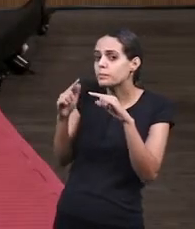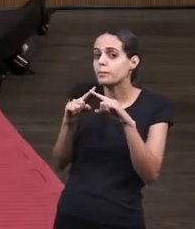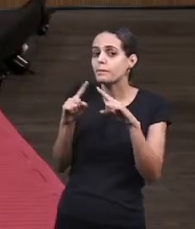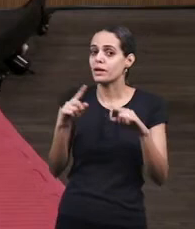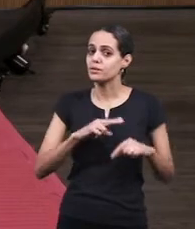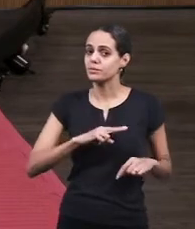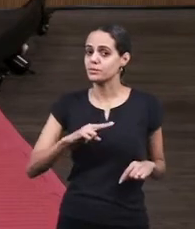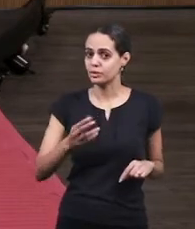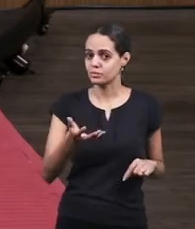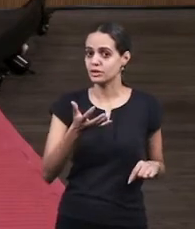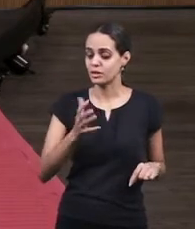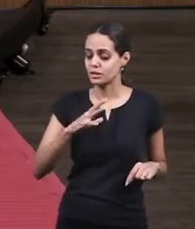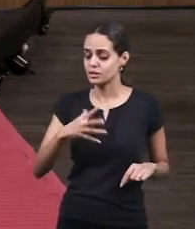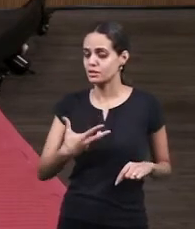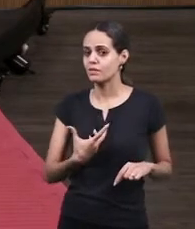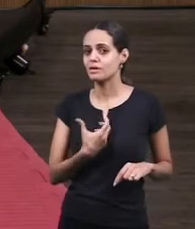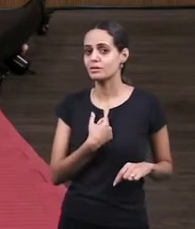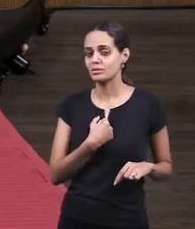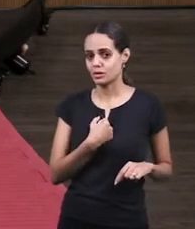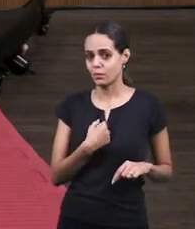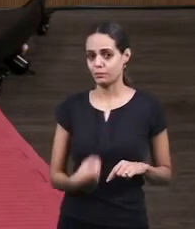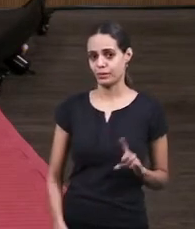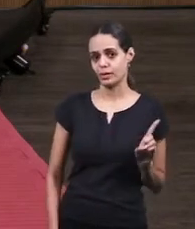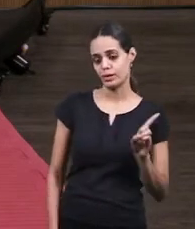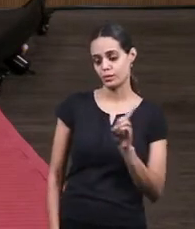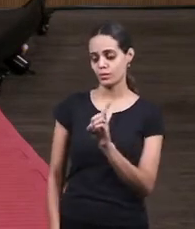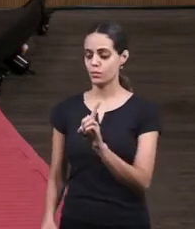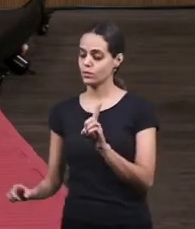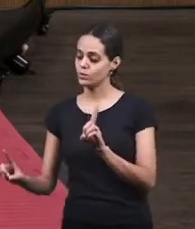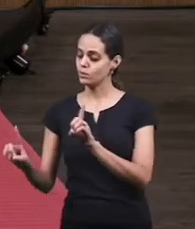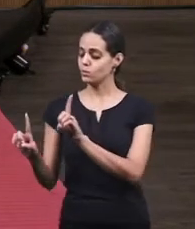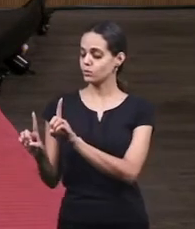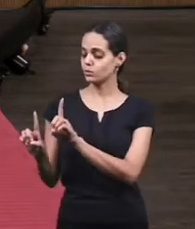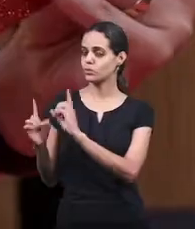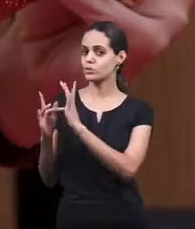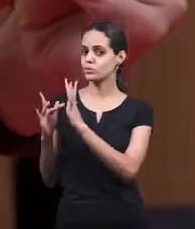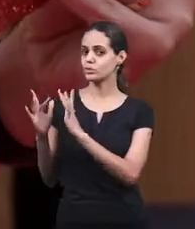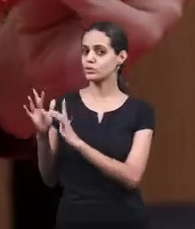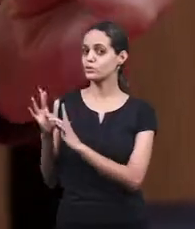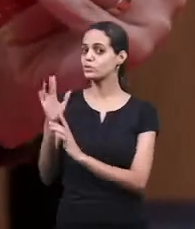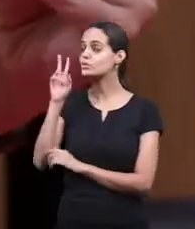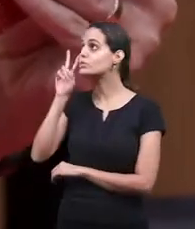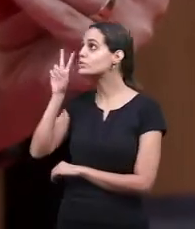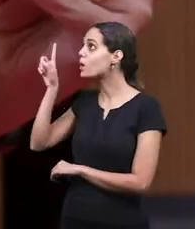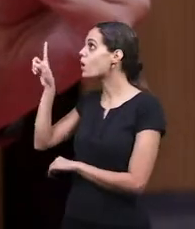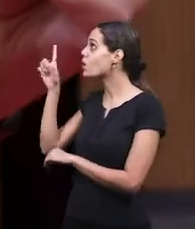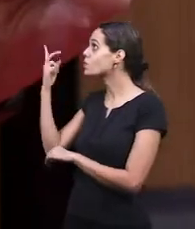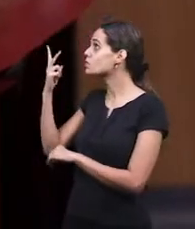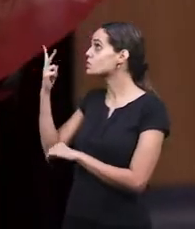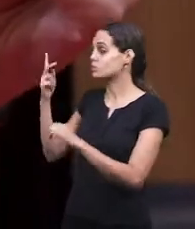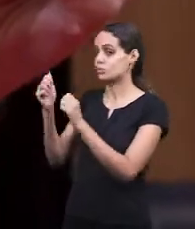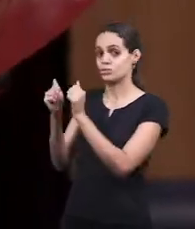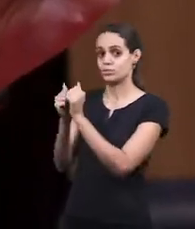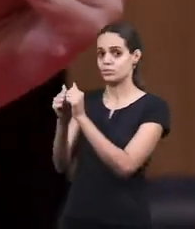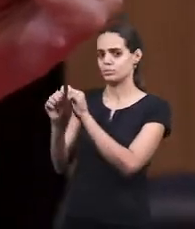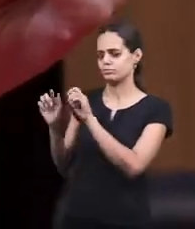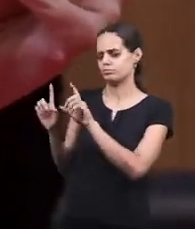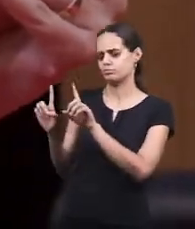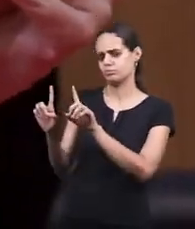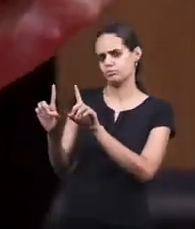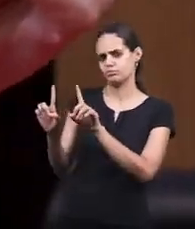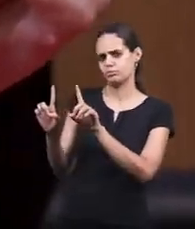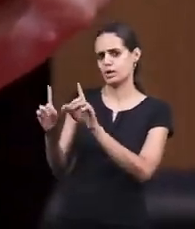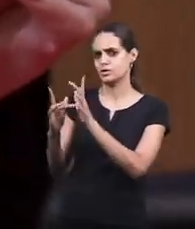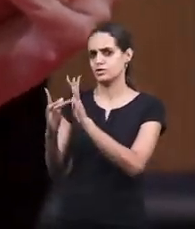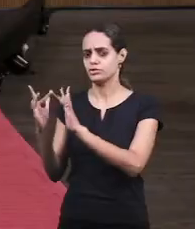so he had an encounter with jesus look at jesus right here with him and do you know what the lord jesus